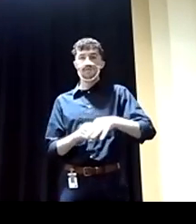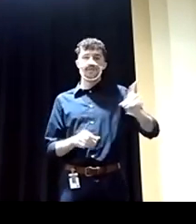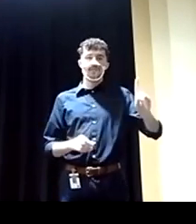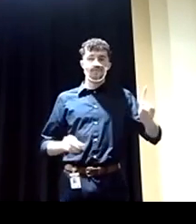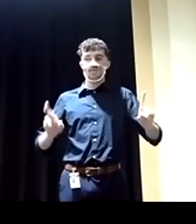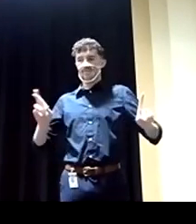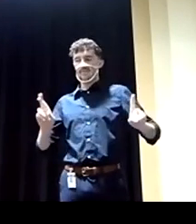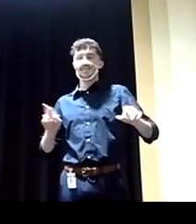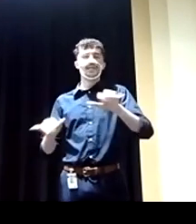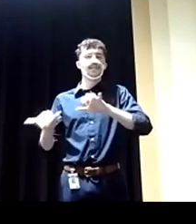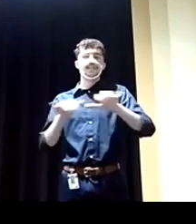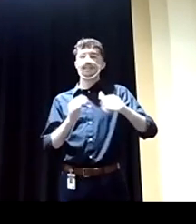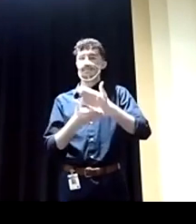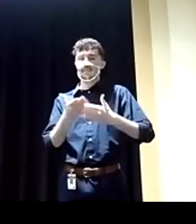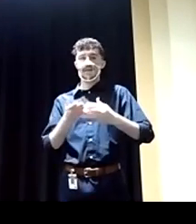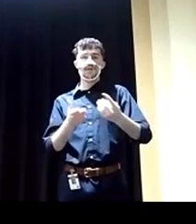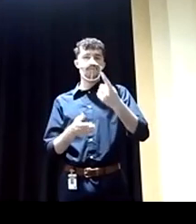one coin, the duo.